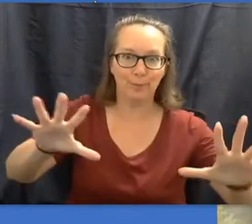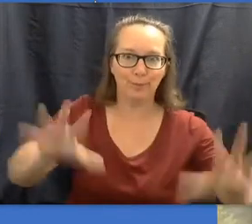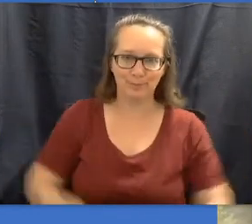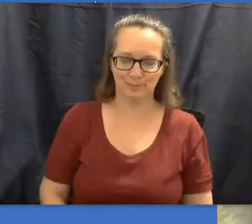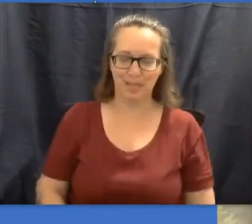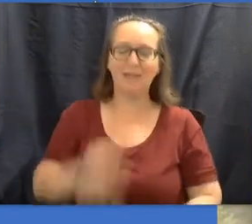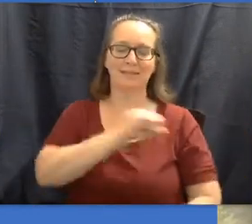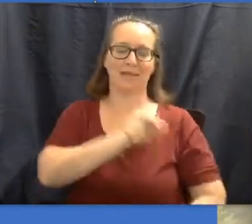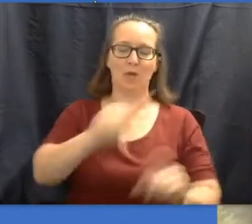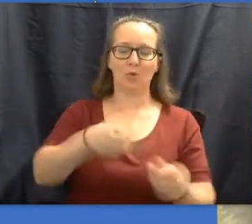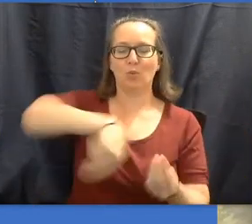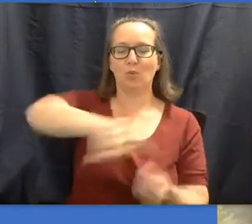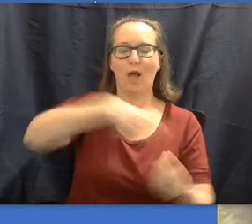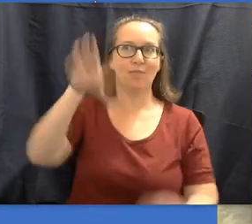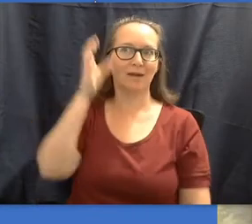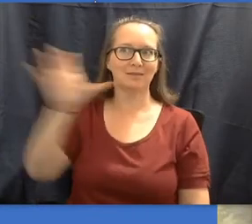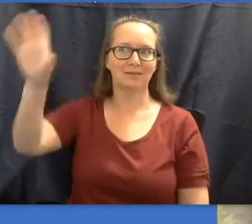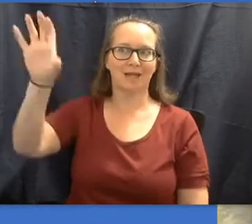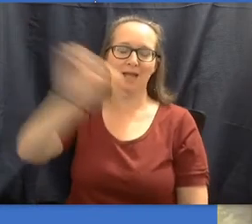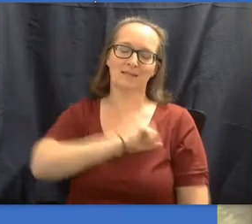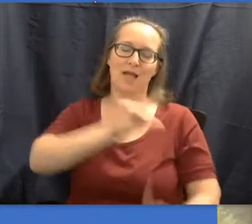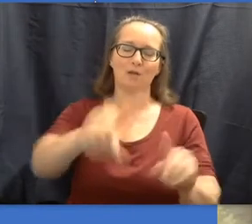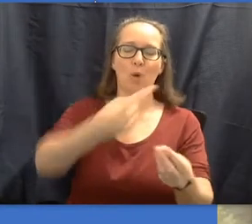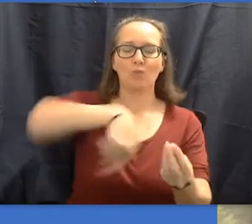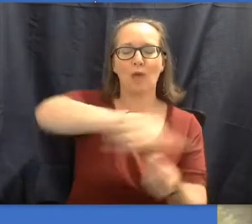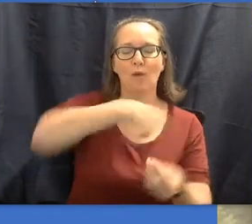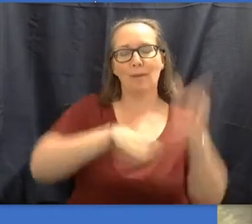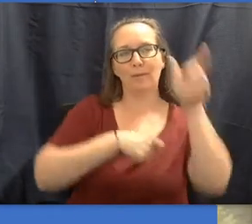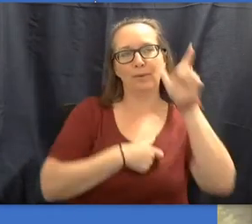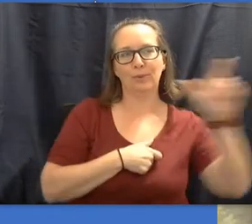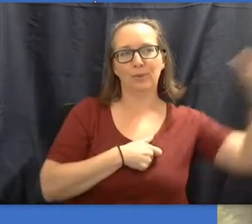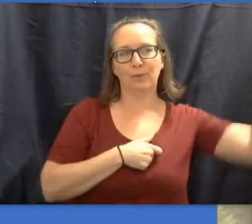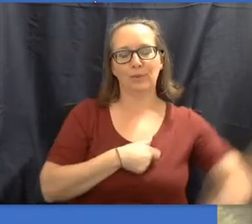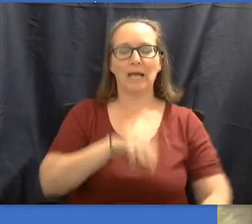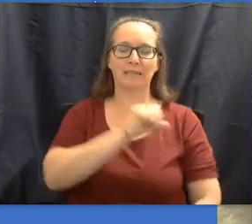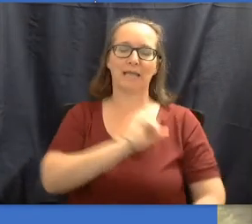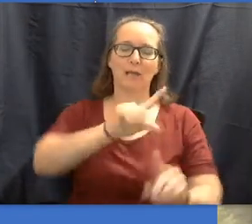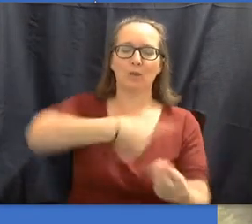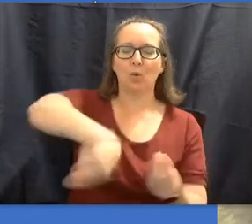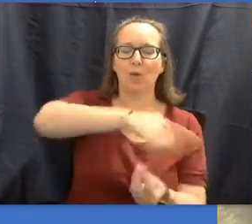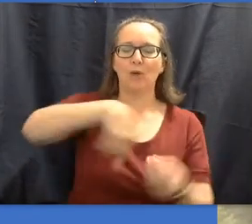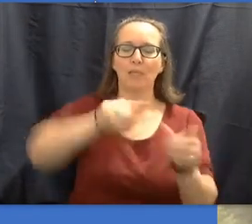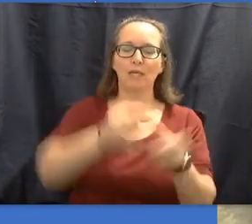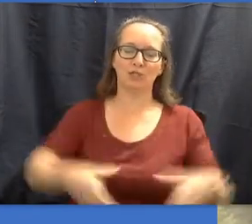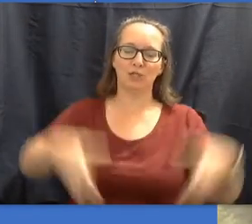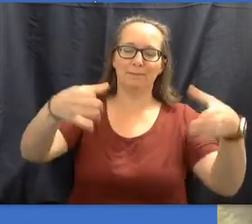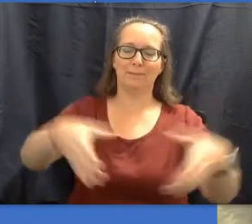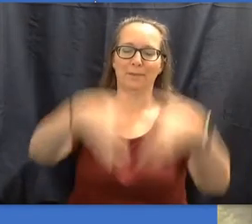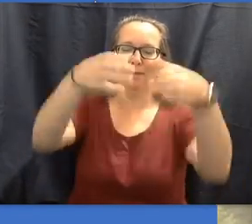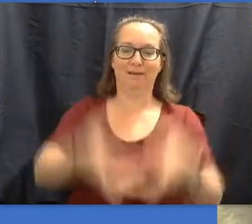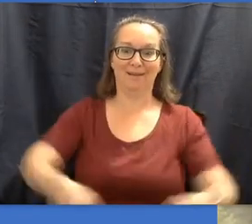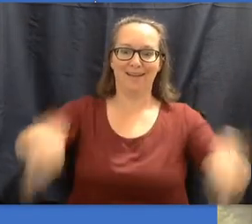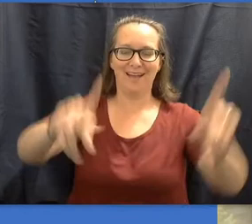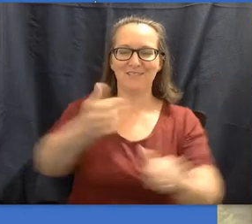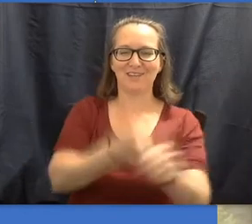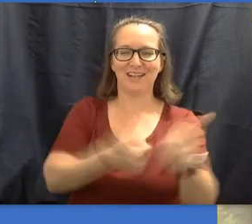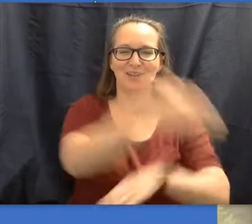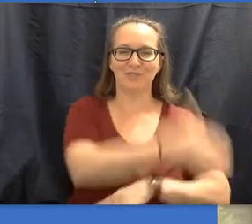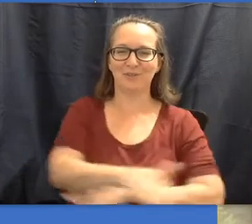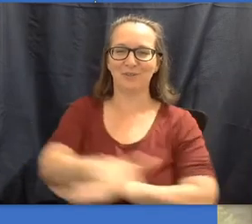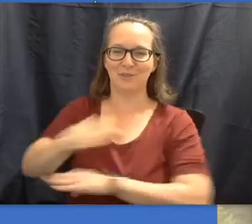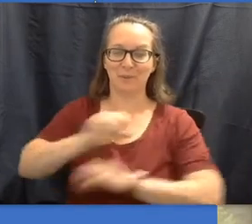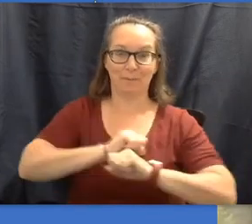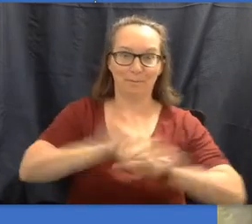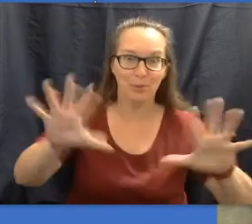boom! Sally go round the sun, Sally go round the moon, Sally go round the chimney pot, every